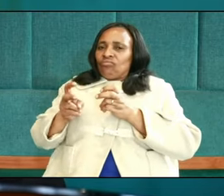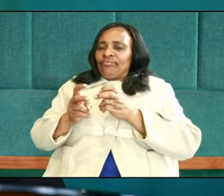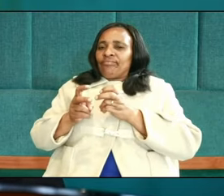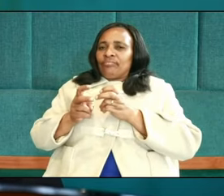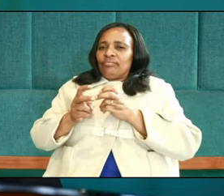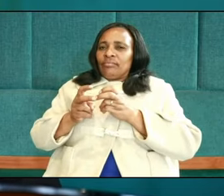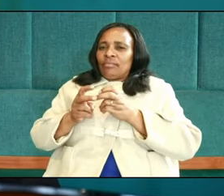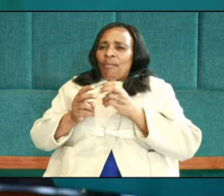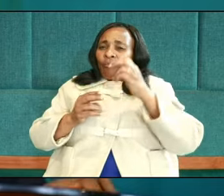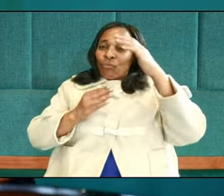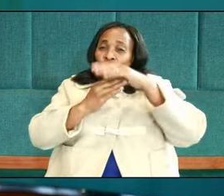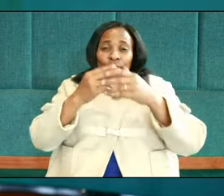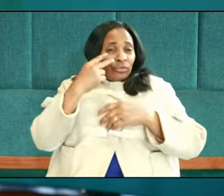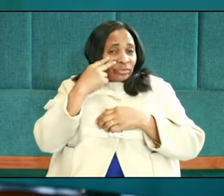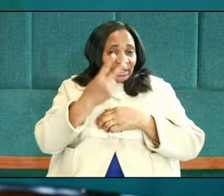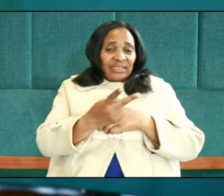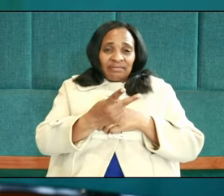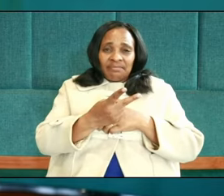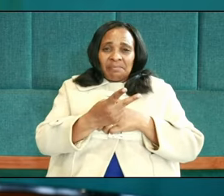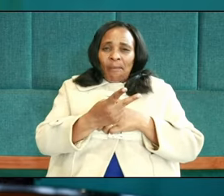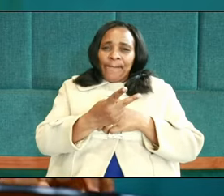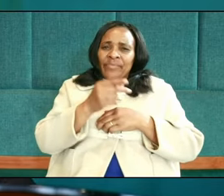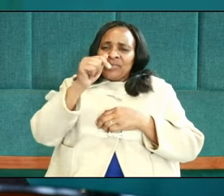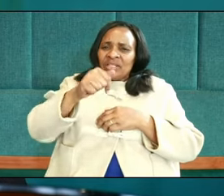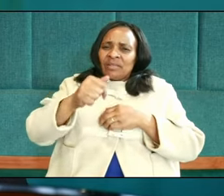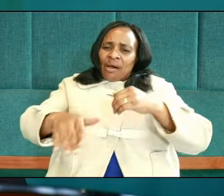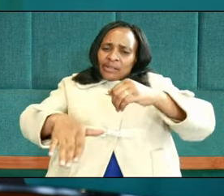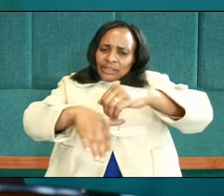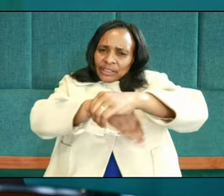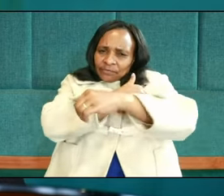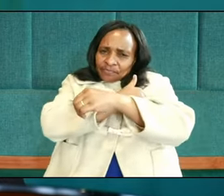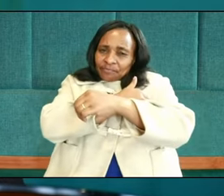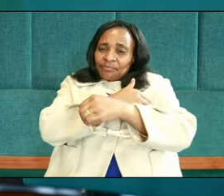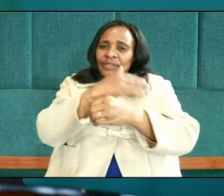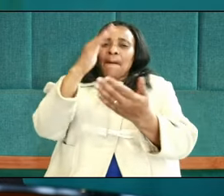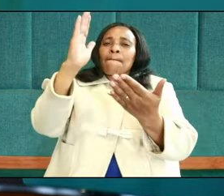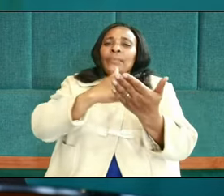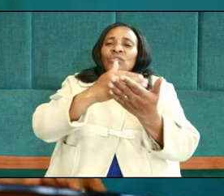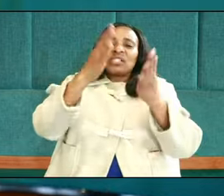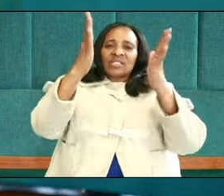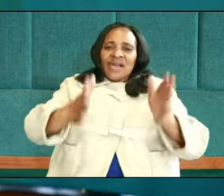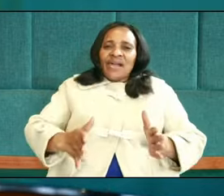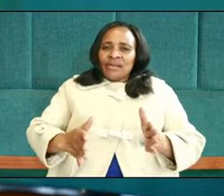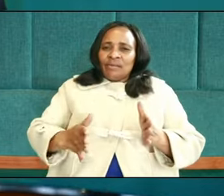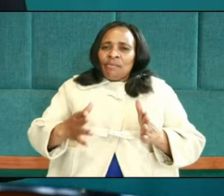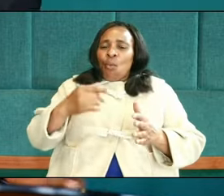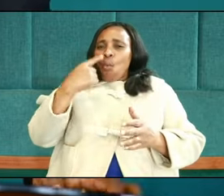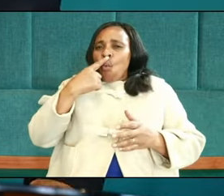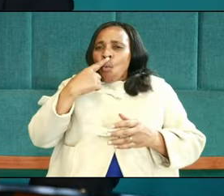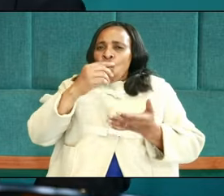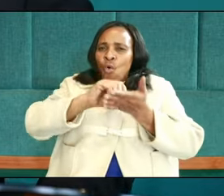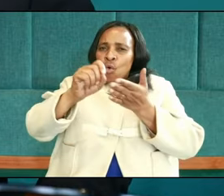At the top, you see, to the chief musician, a contemplation of the sons